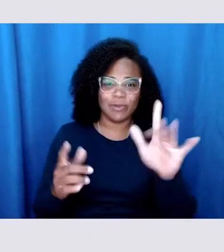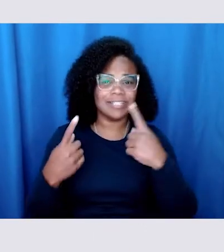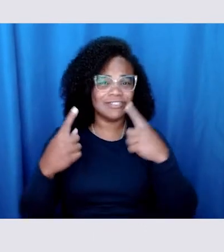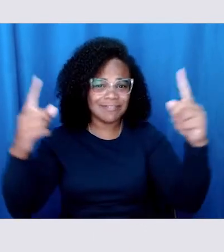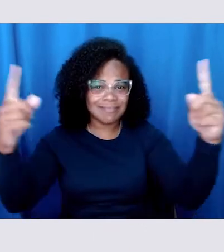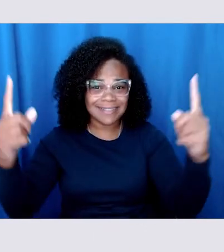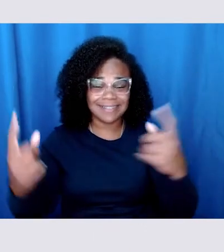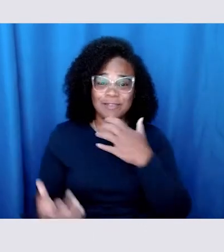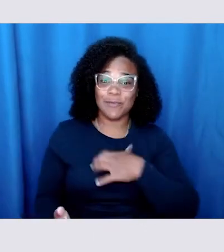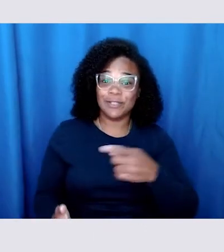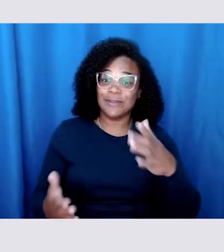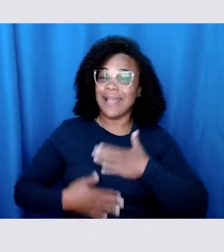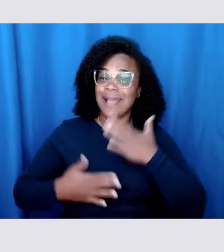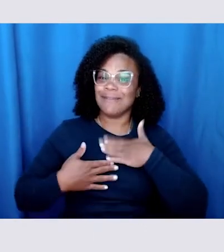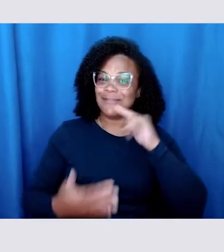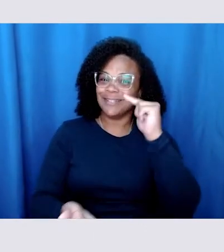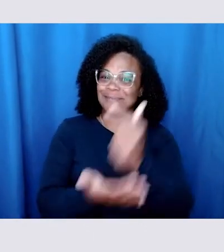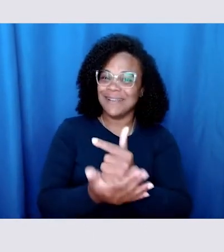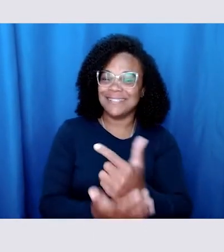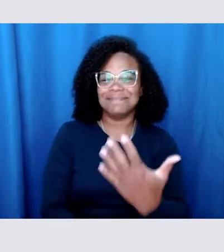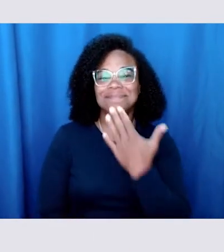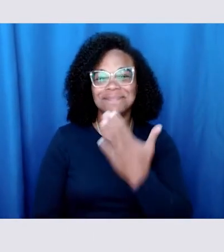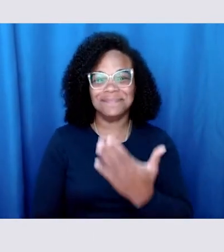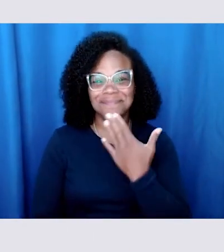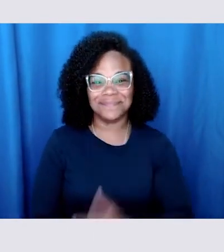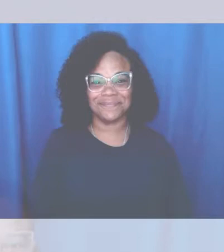wish you a happy graduation. Thank you.